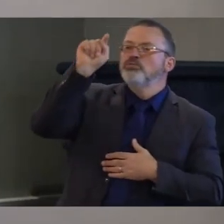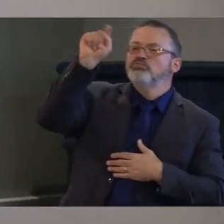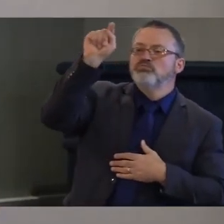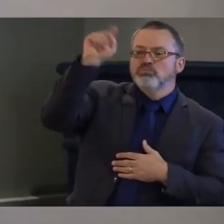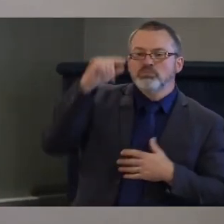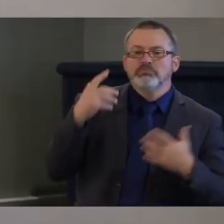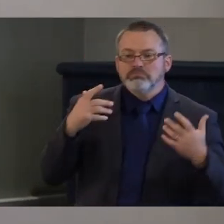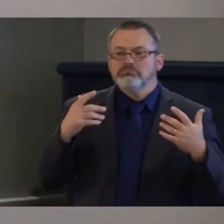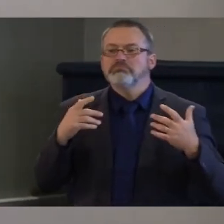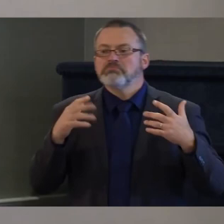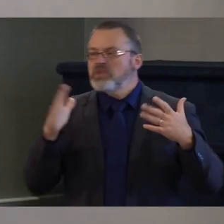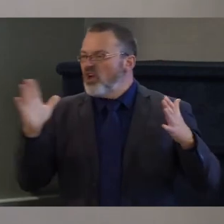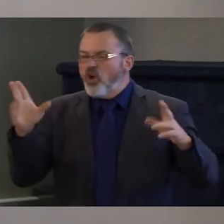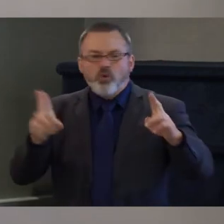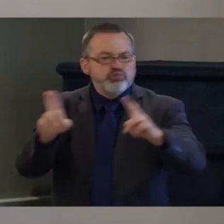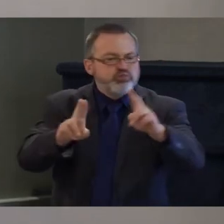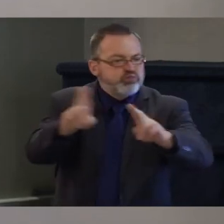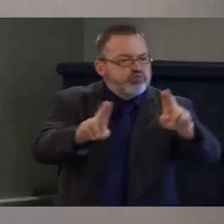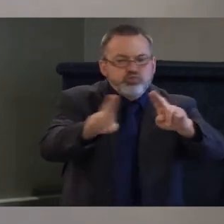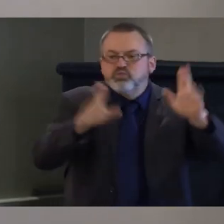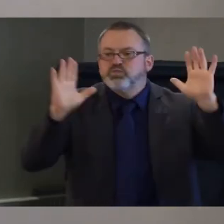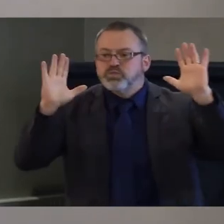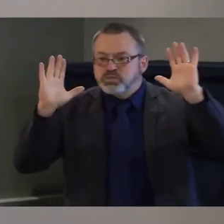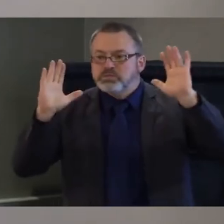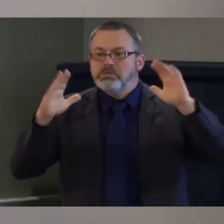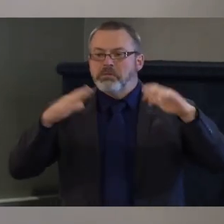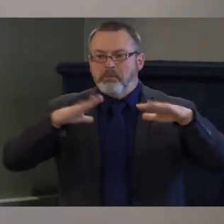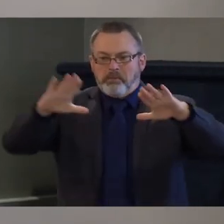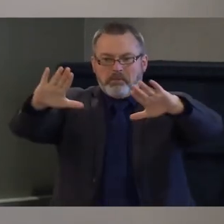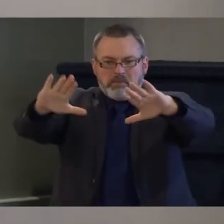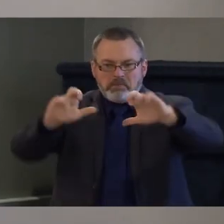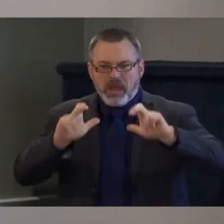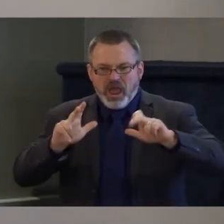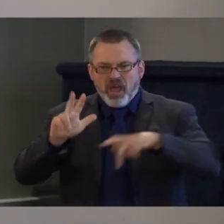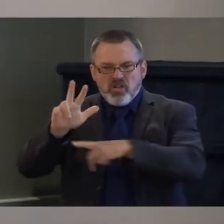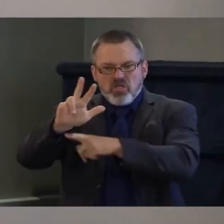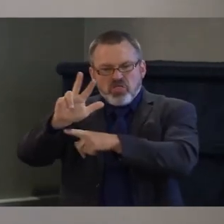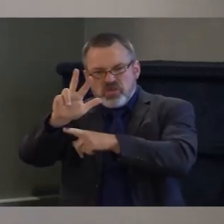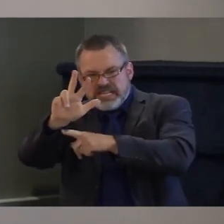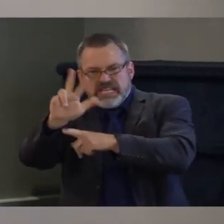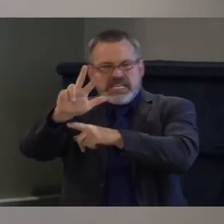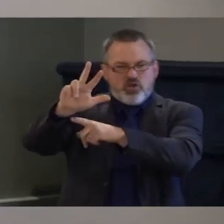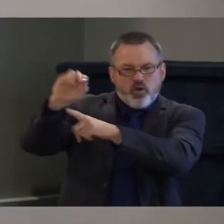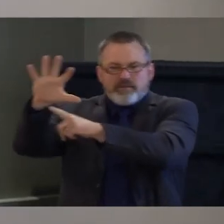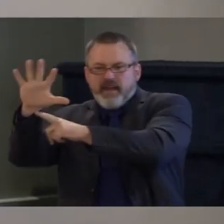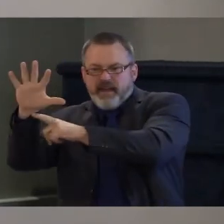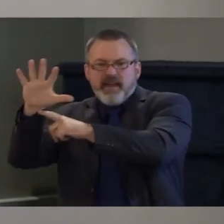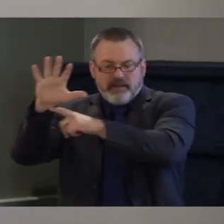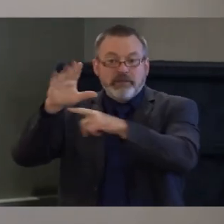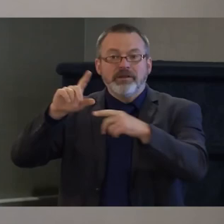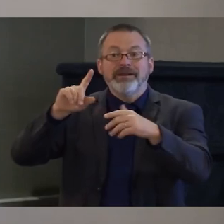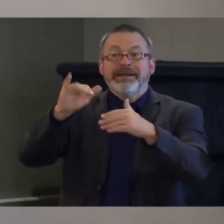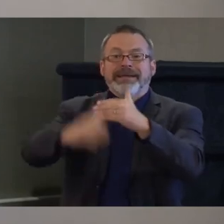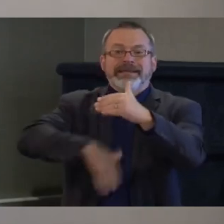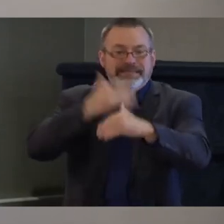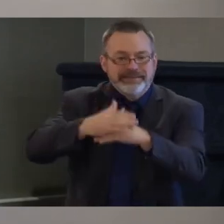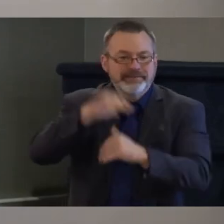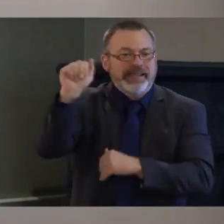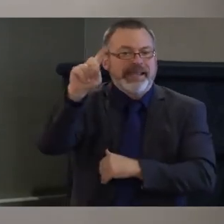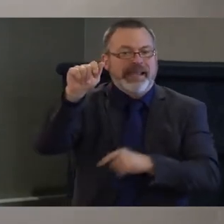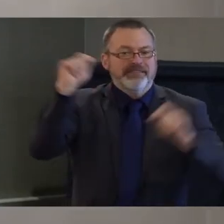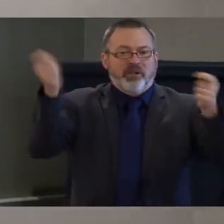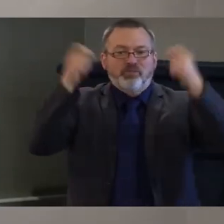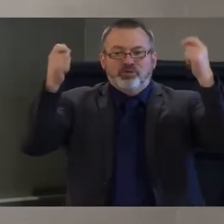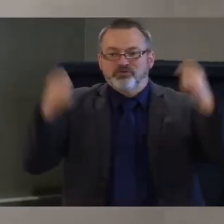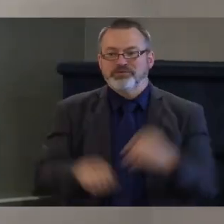with your friends and we'll see you probably somewhere between 3 305 to begin the next part of the program thank you and i just